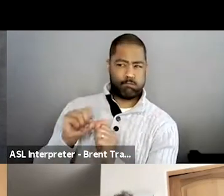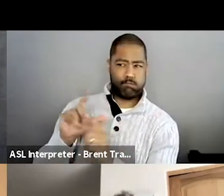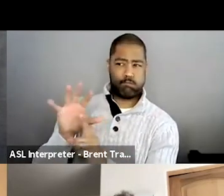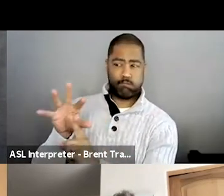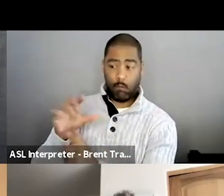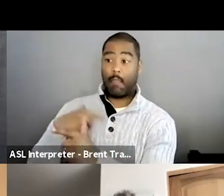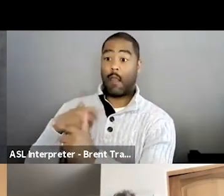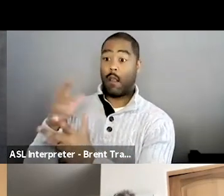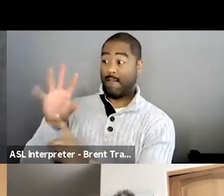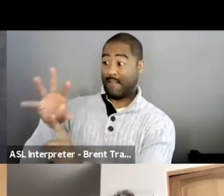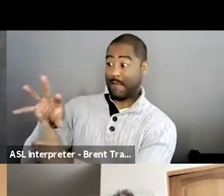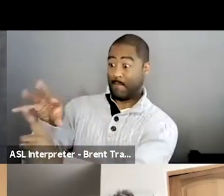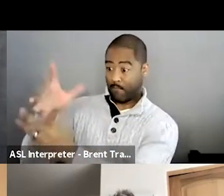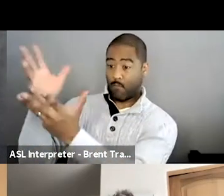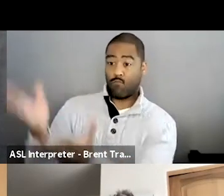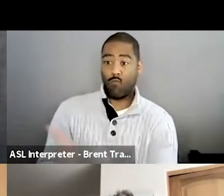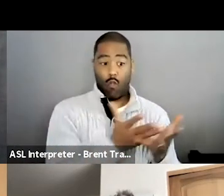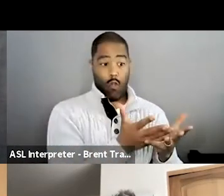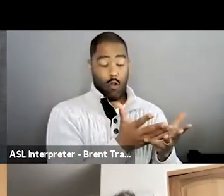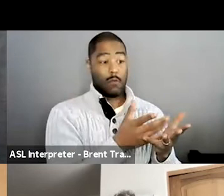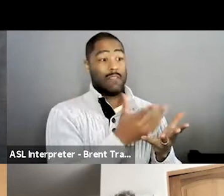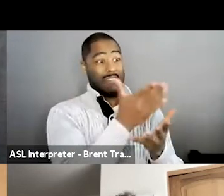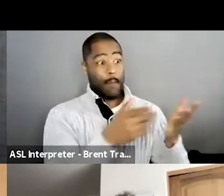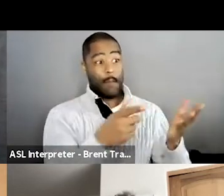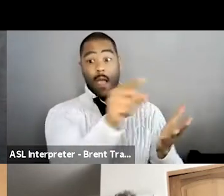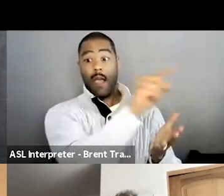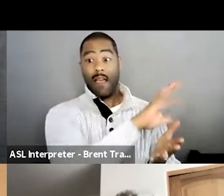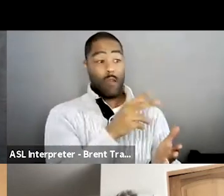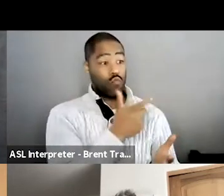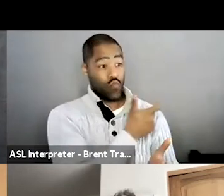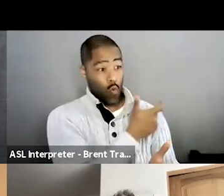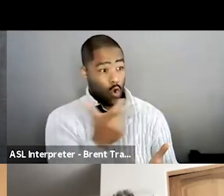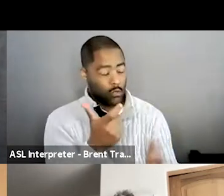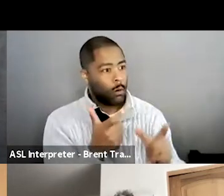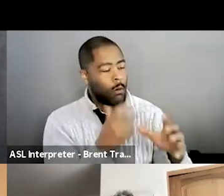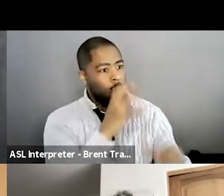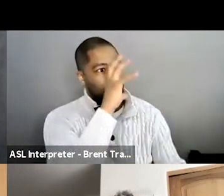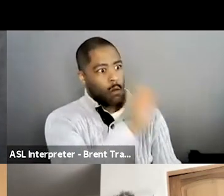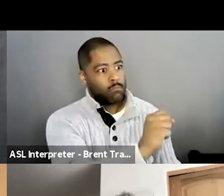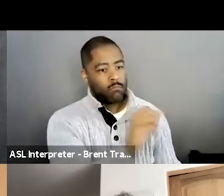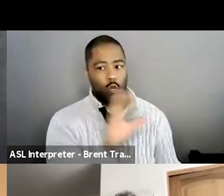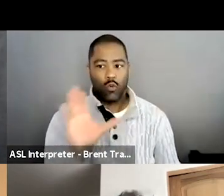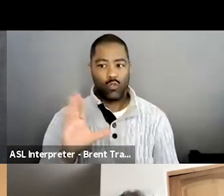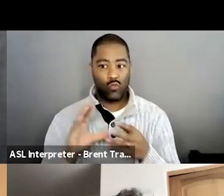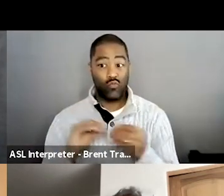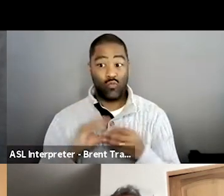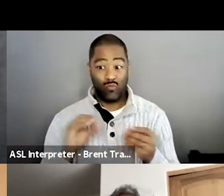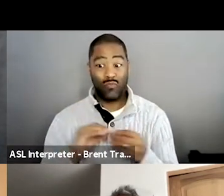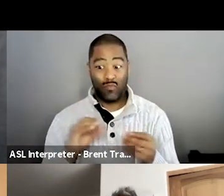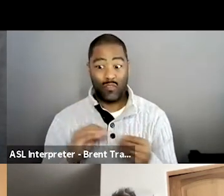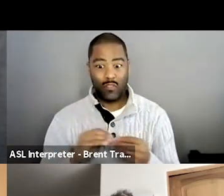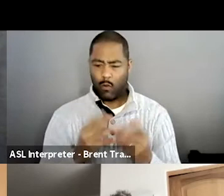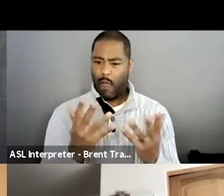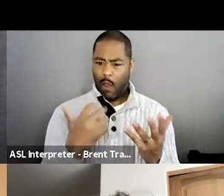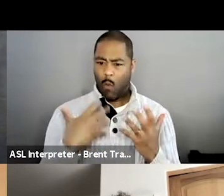that we need to keep going. And ultimately, yeah, I think we wanted to open some doors for her. I wanted people to see how extraordinary